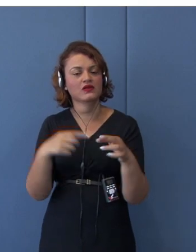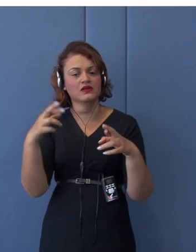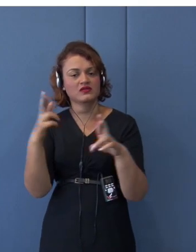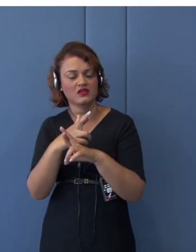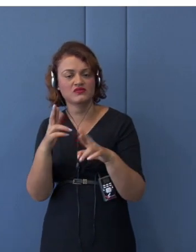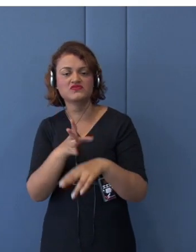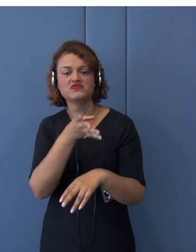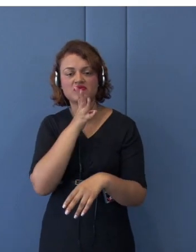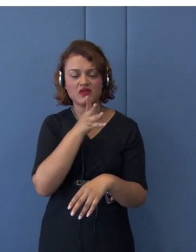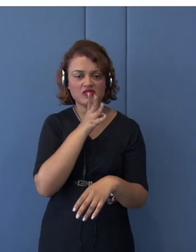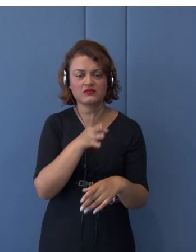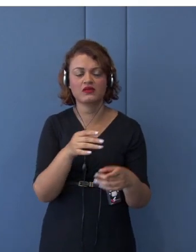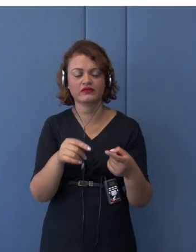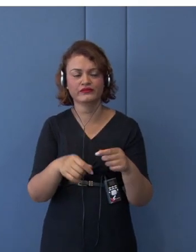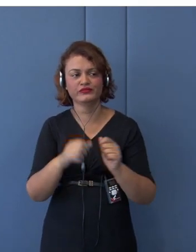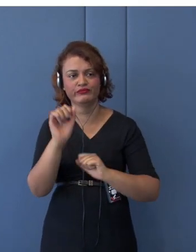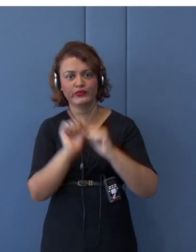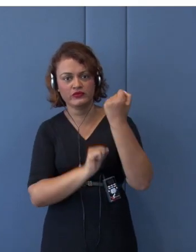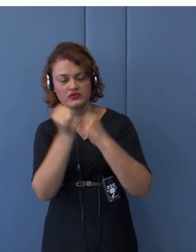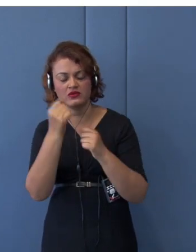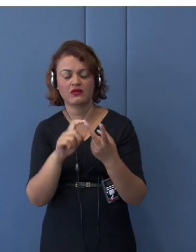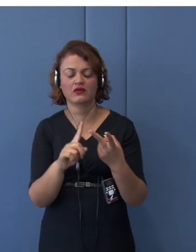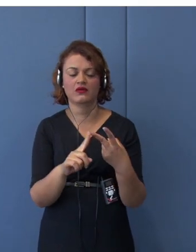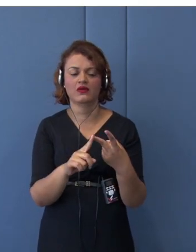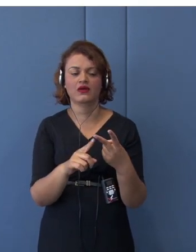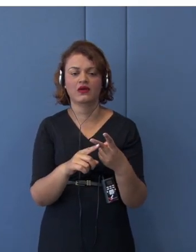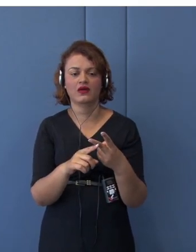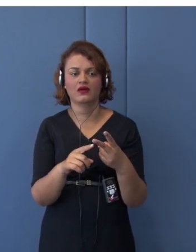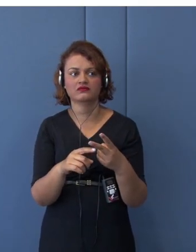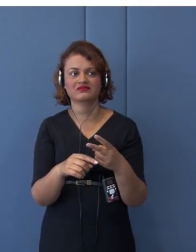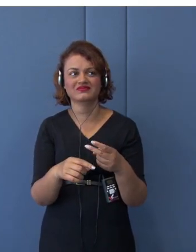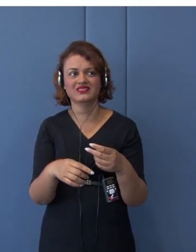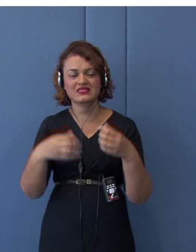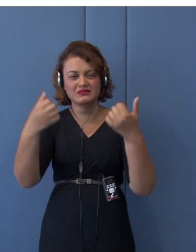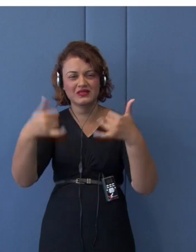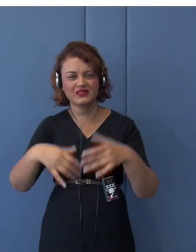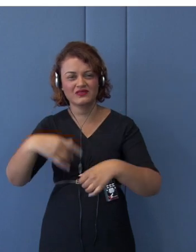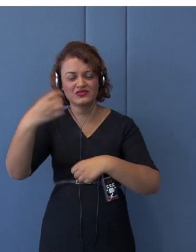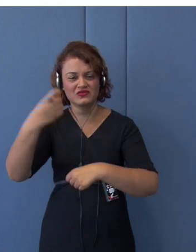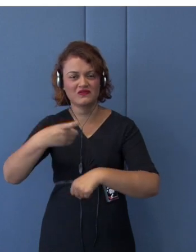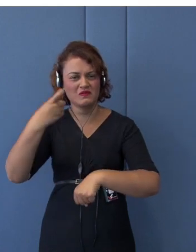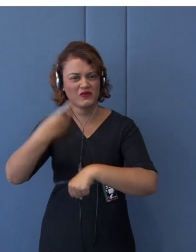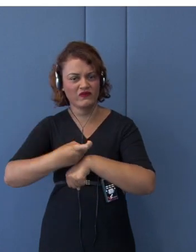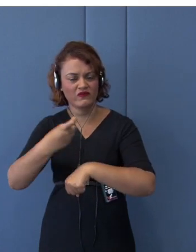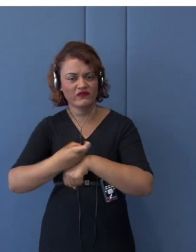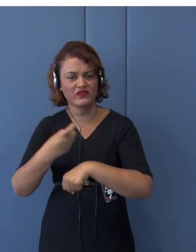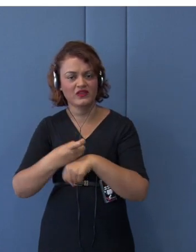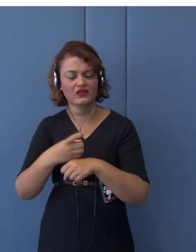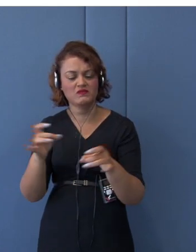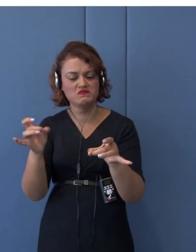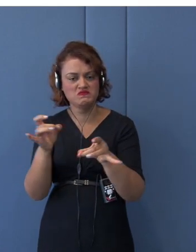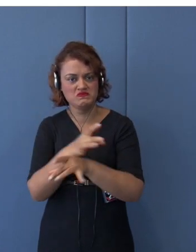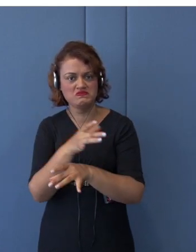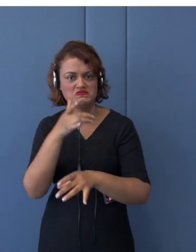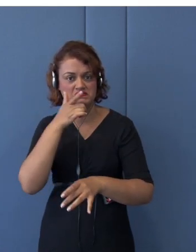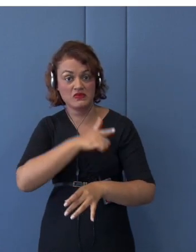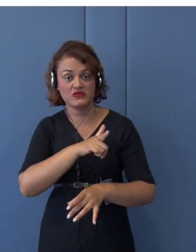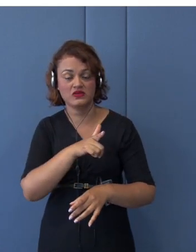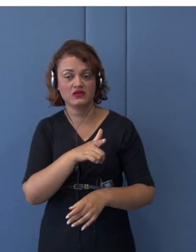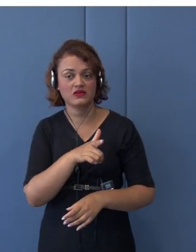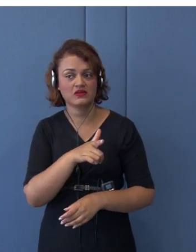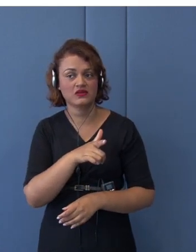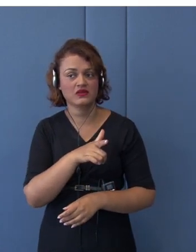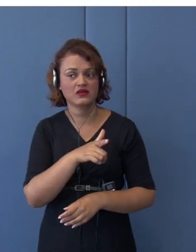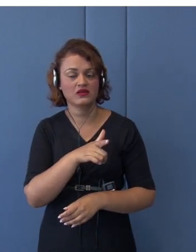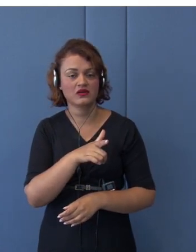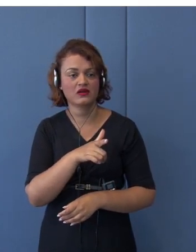to consolidate the merits of de facto integration, from bilateral FDI, EPA to wider